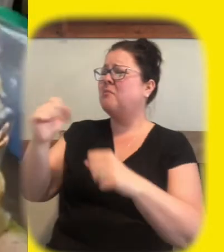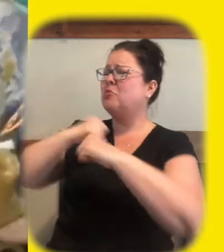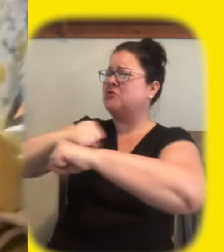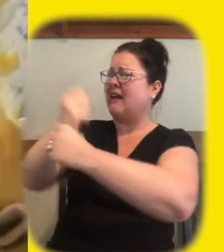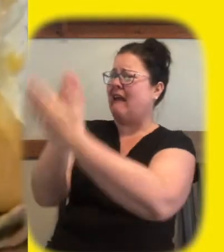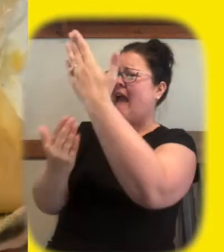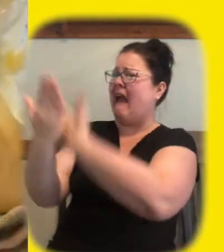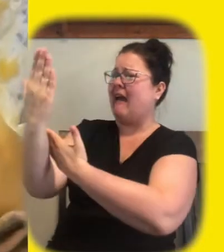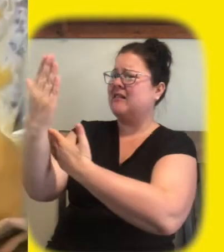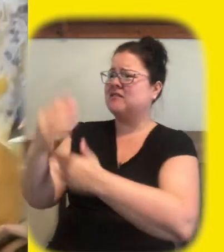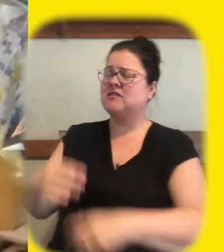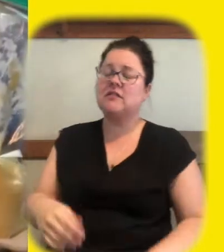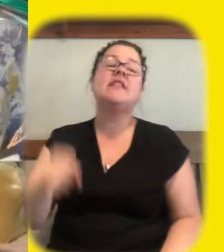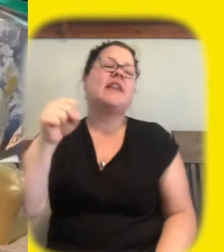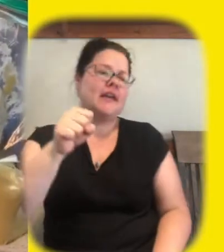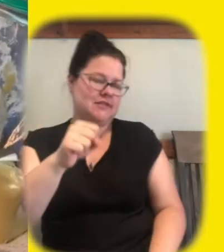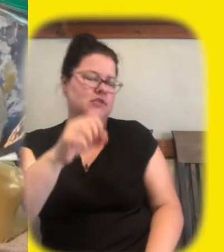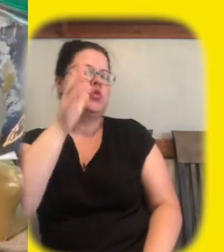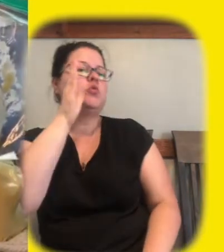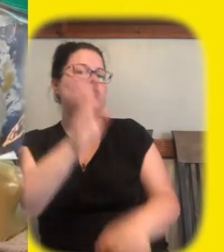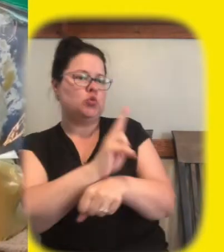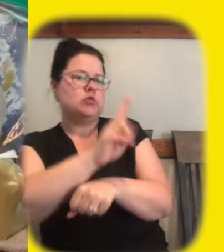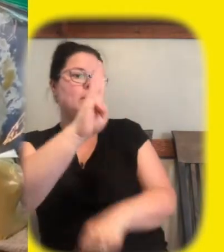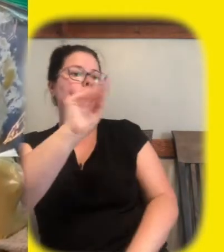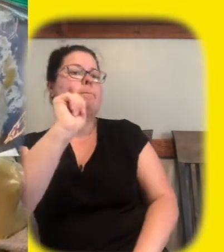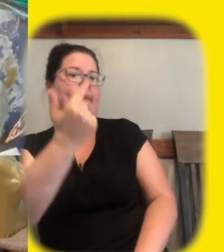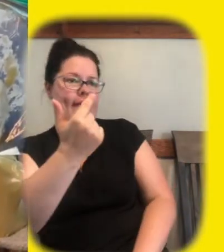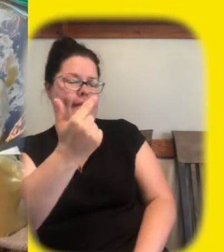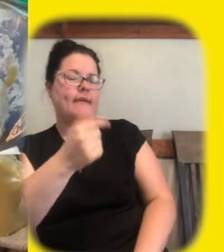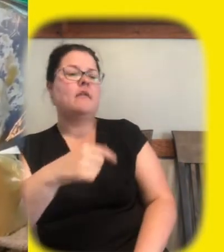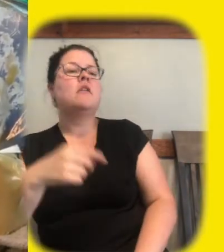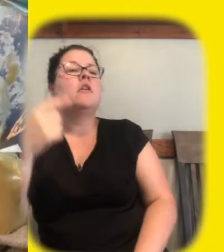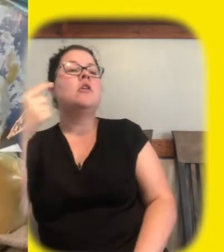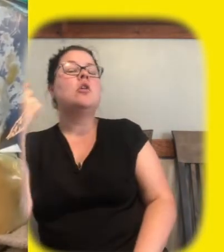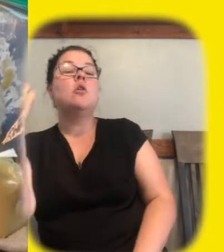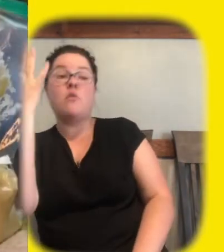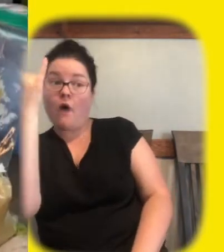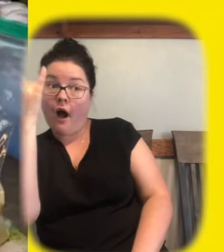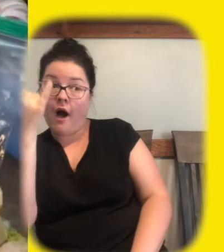you bet you can so there's two reasons why we're going to put a bag over your hand